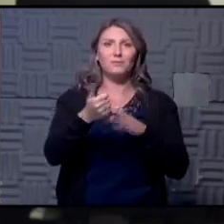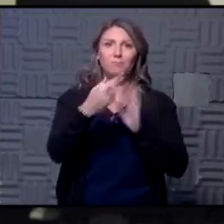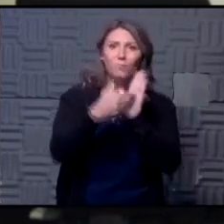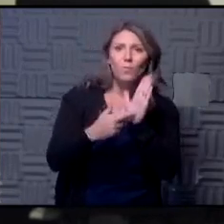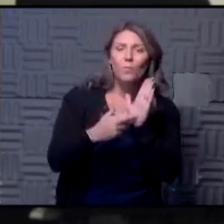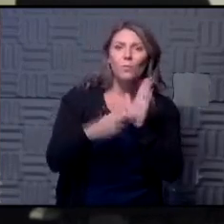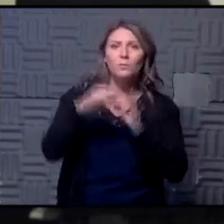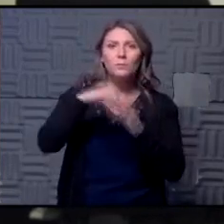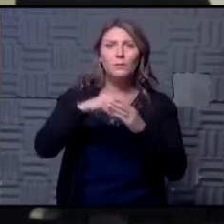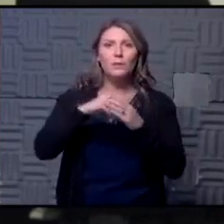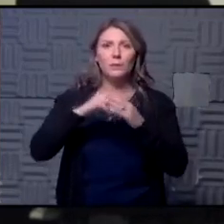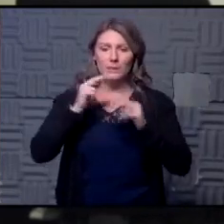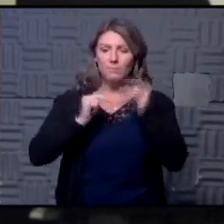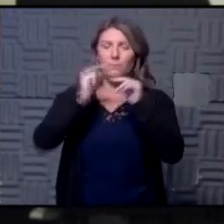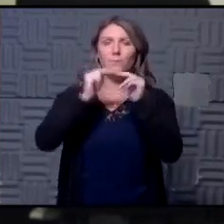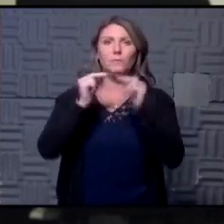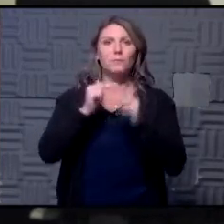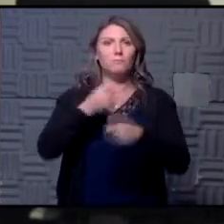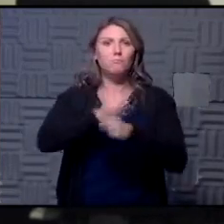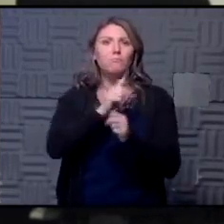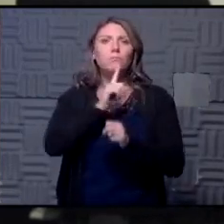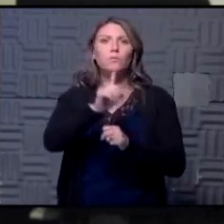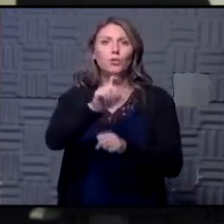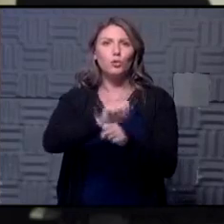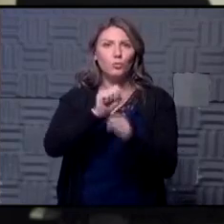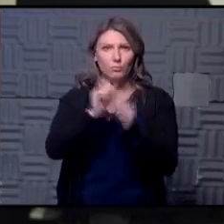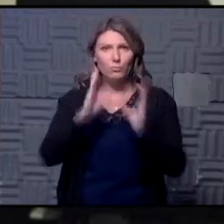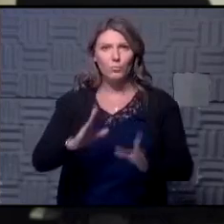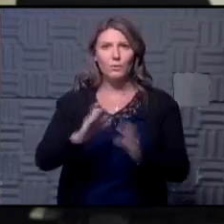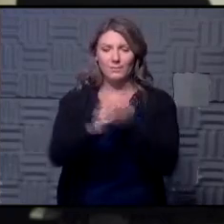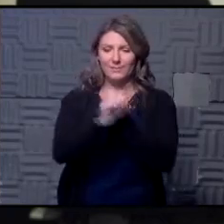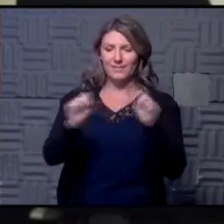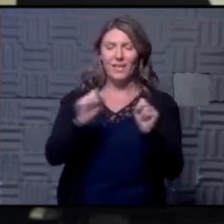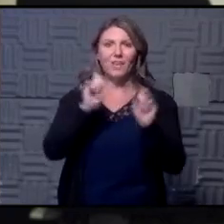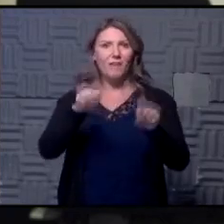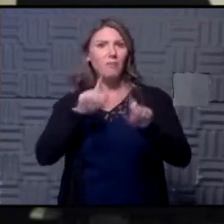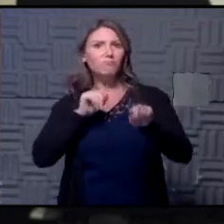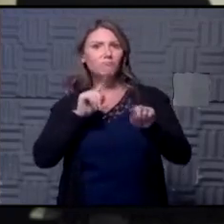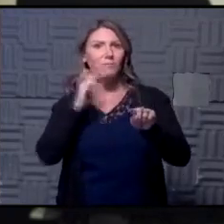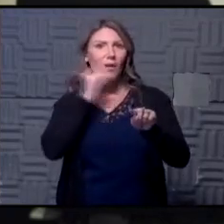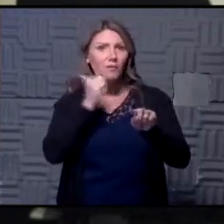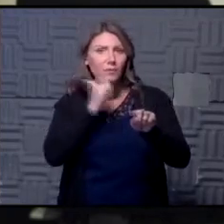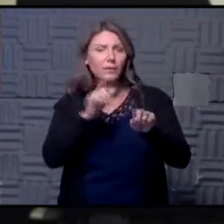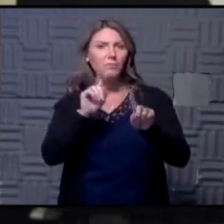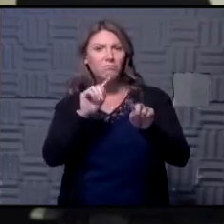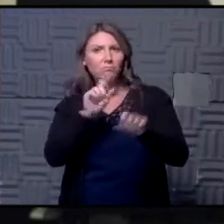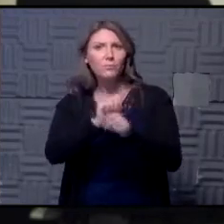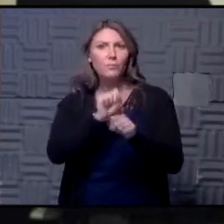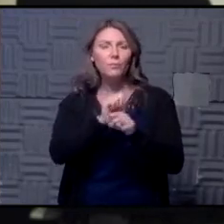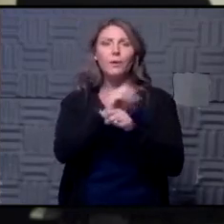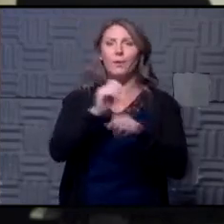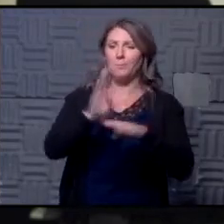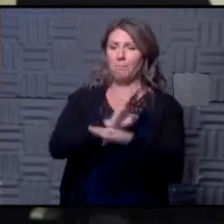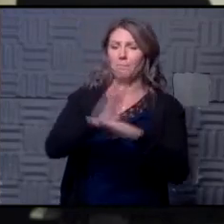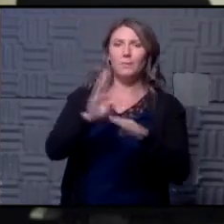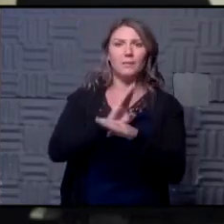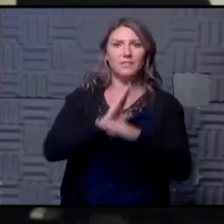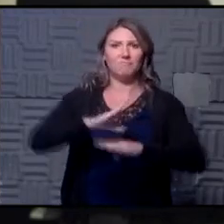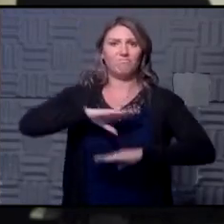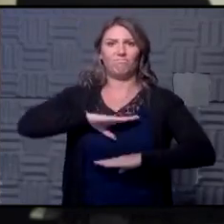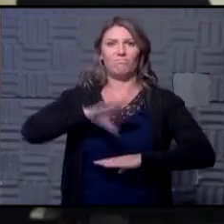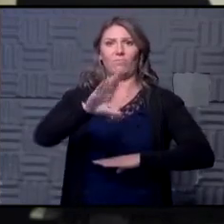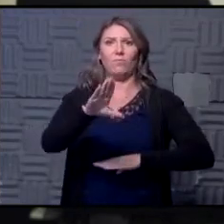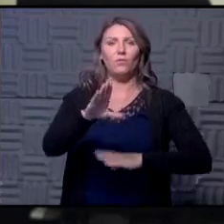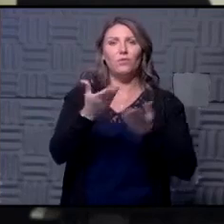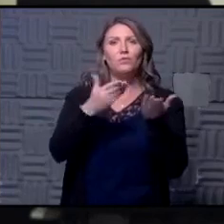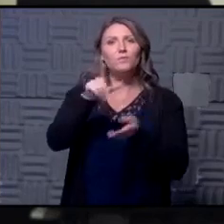in their facilities to keep their their employees safe so that they can keep coming to work every day and so businesses could meet their their service